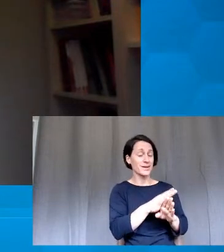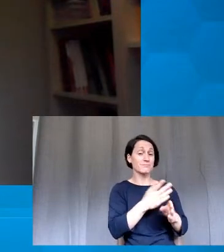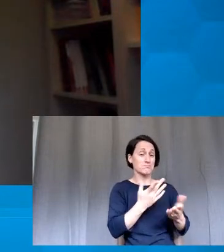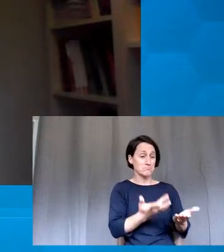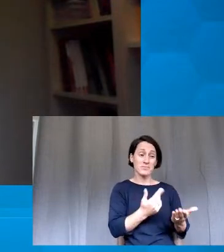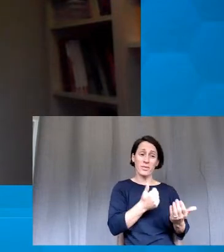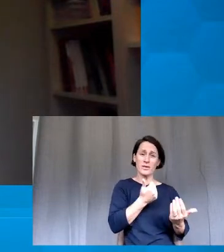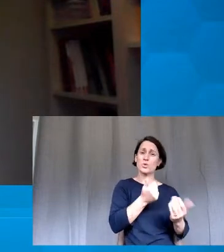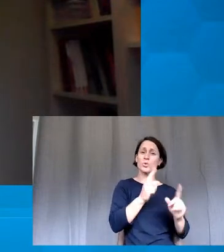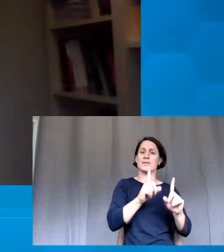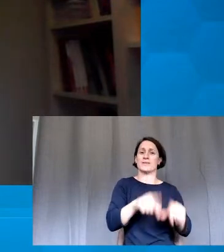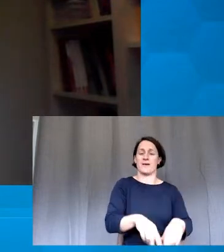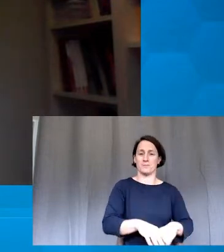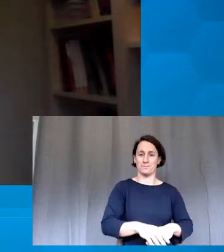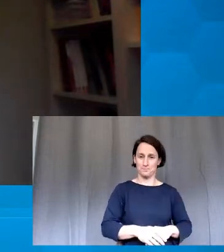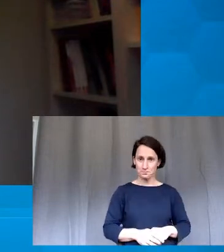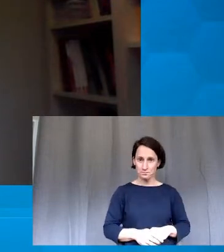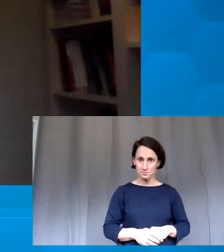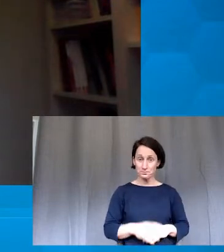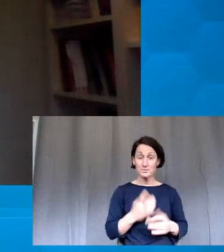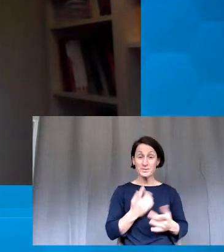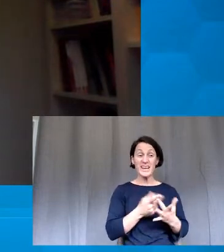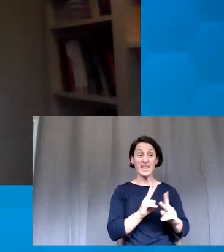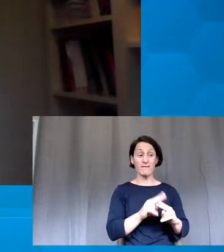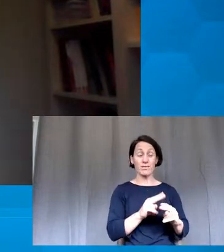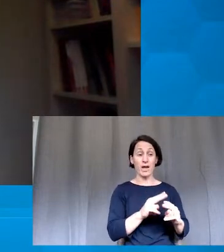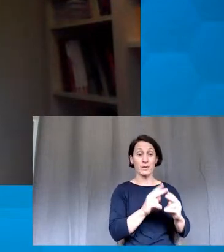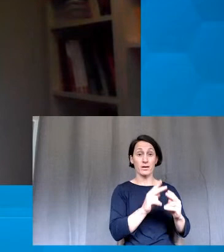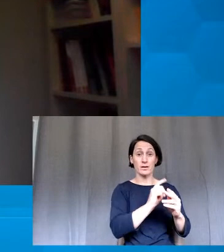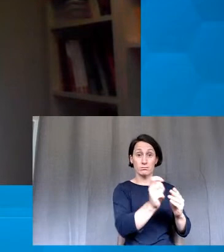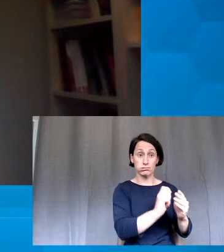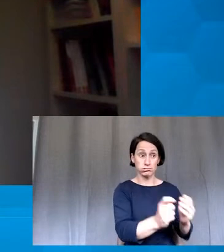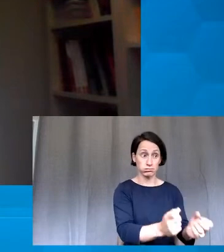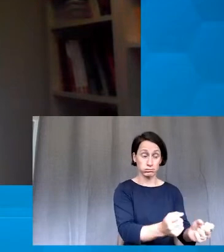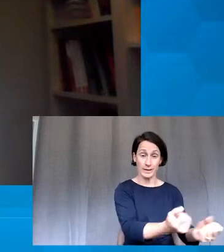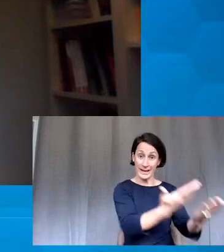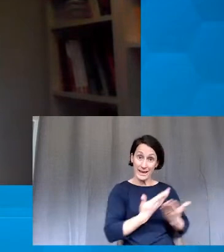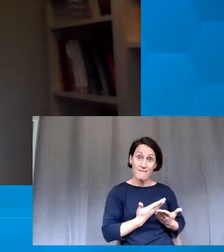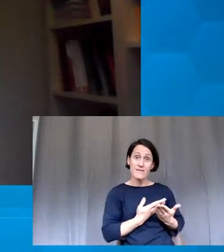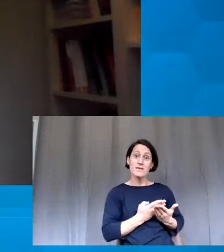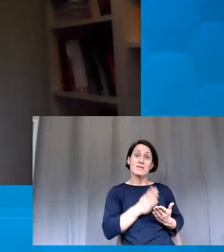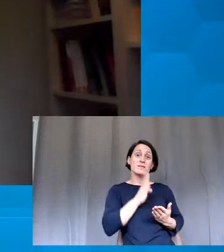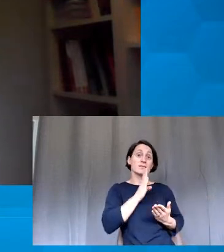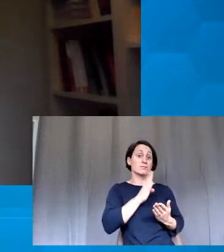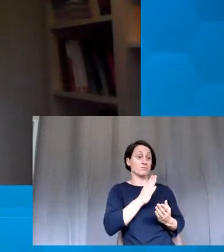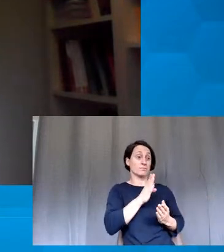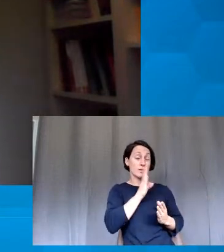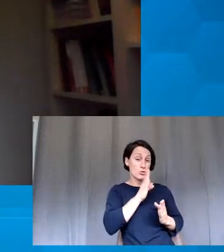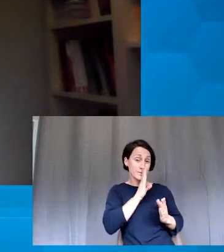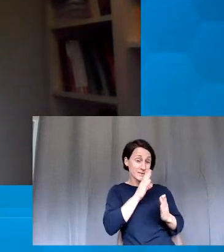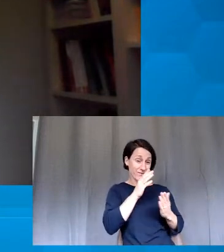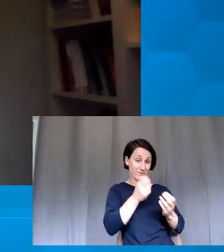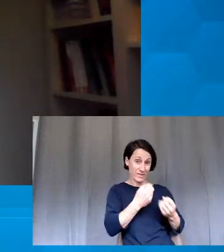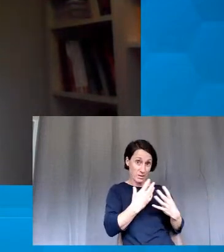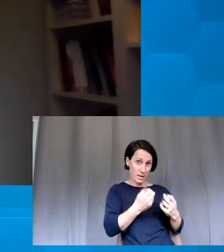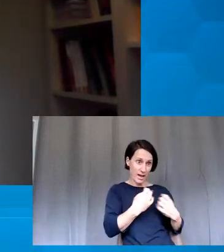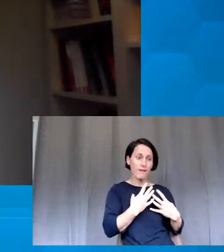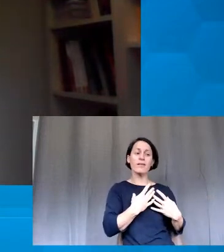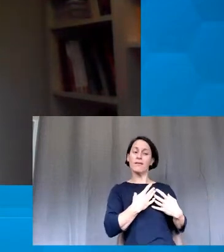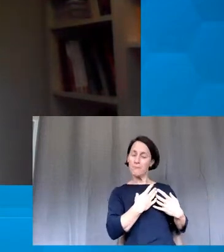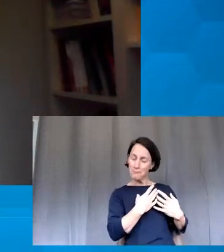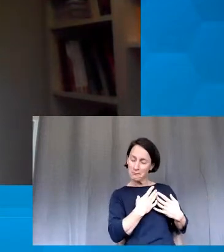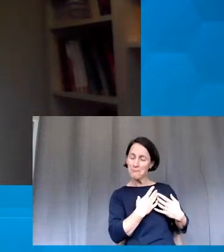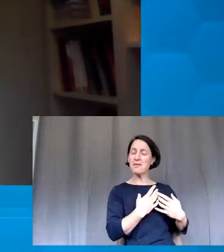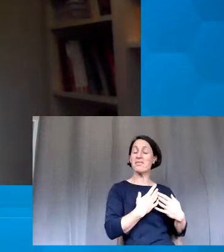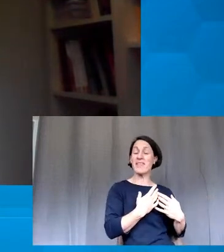first step. And even if some people respond to the anonymous feedback, which I always do, and then I try and build up the confidence to say, please